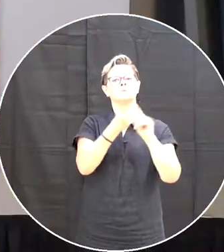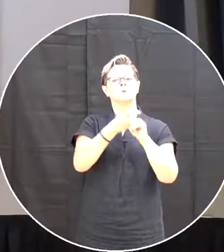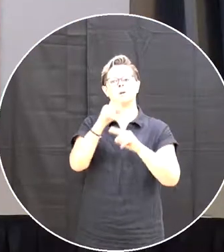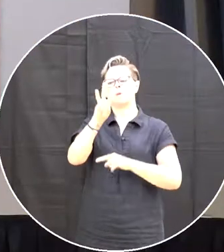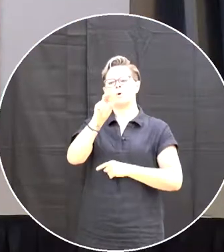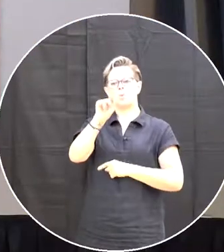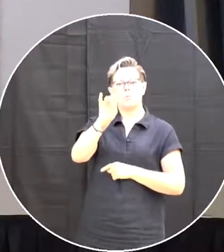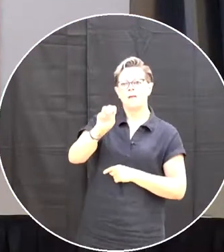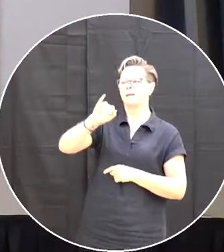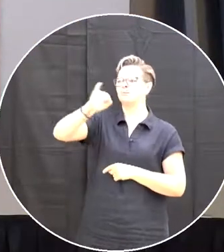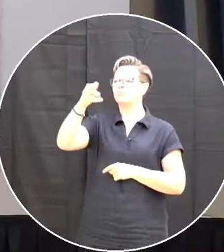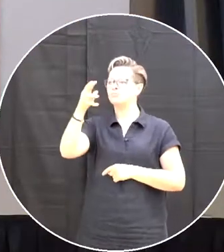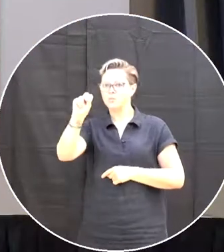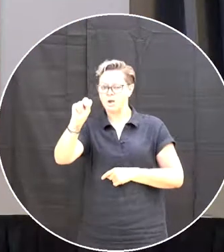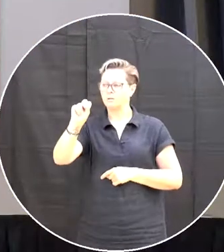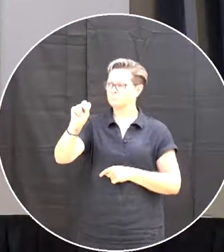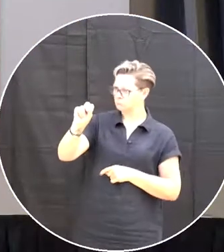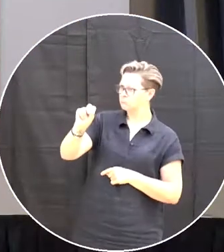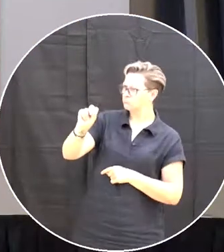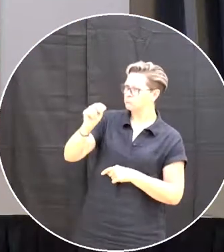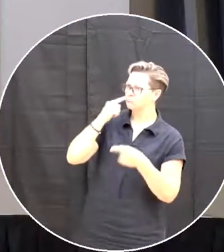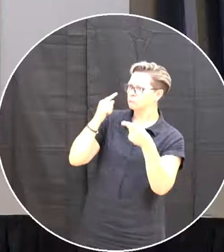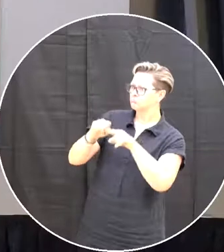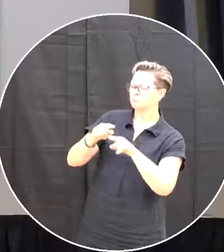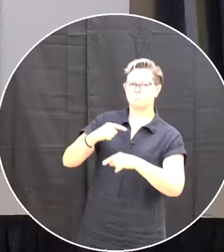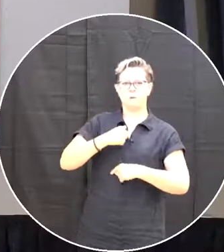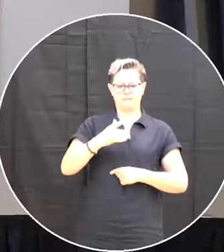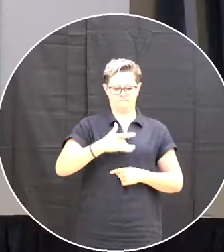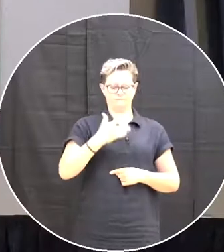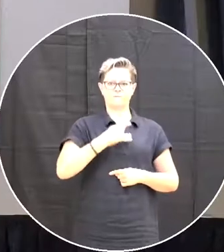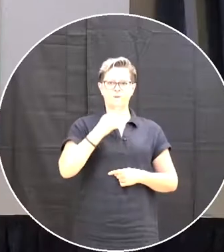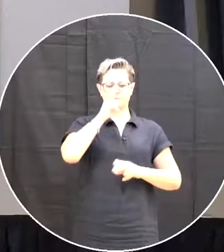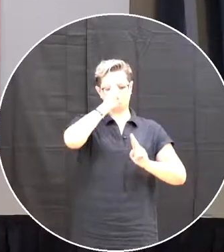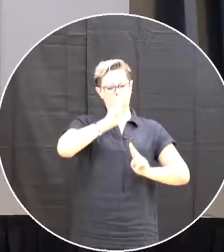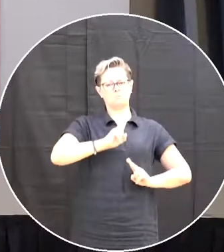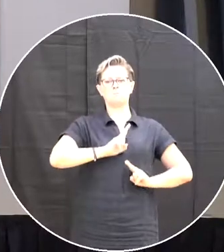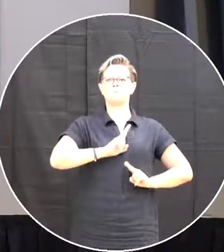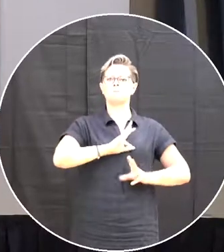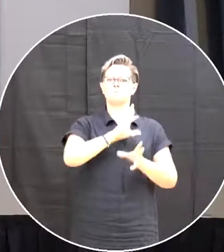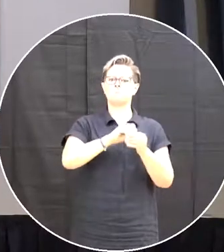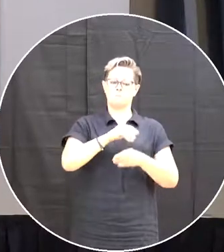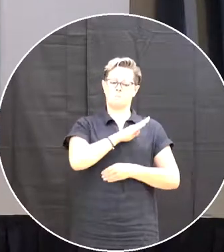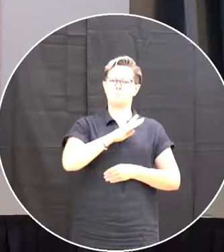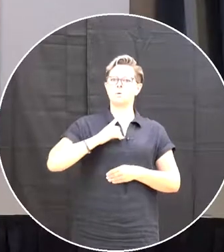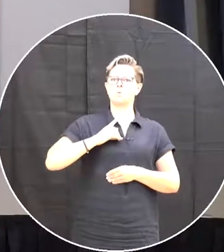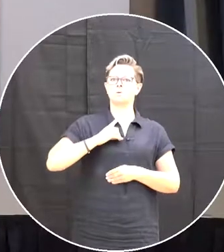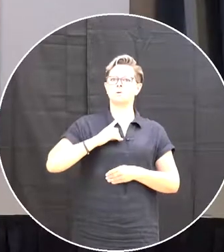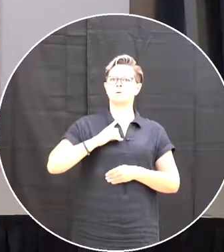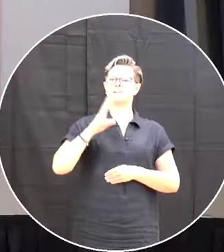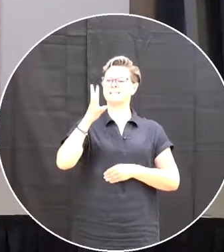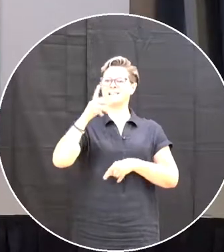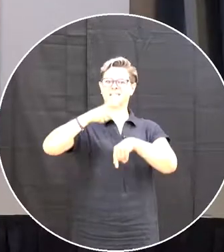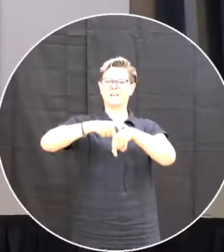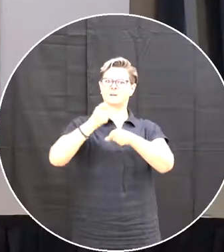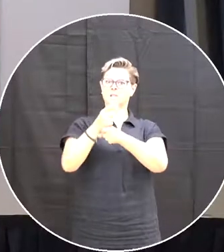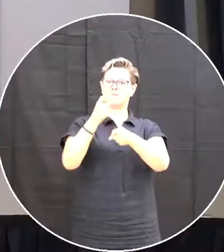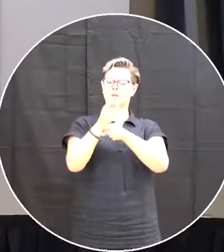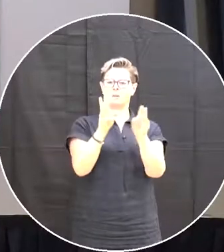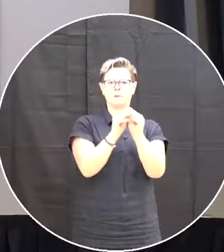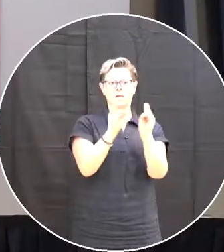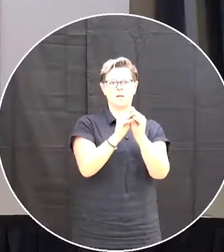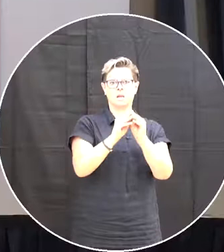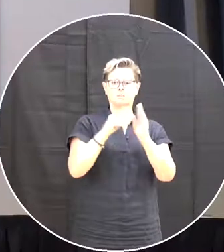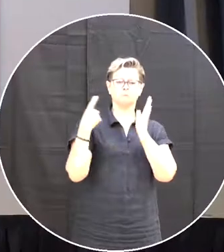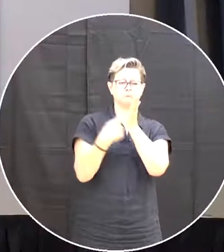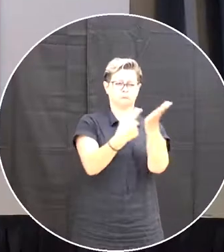i consider a privilege to sit on this board i think the conversations that we have six times a year are